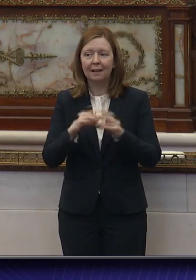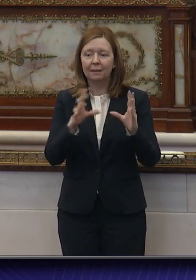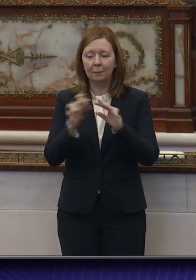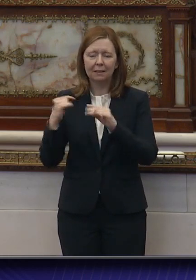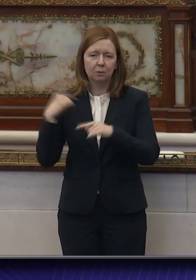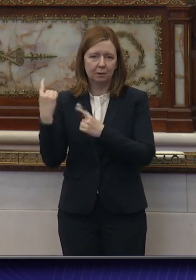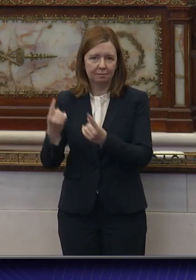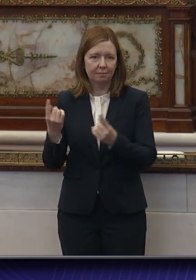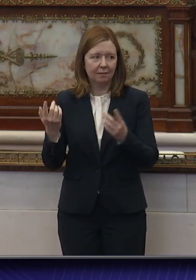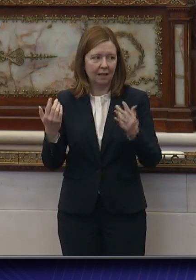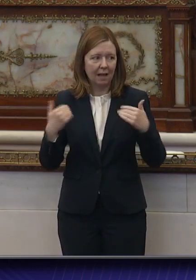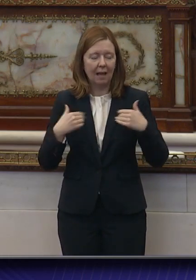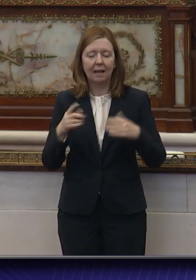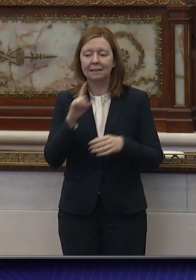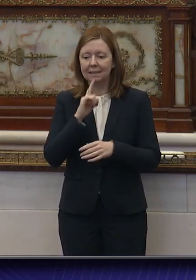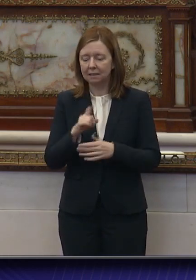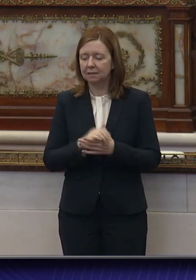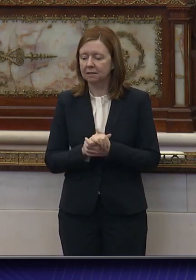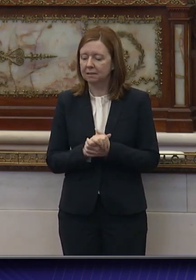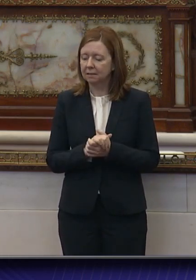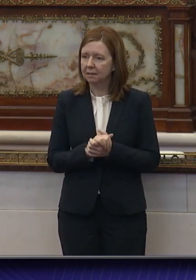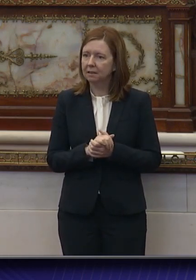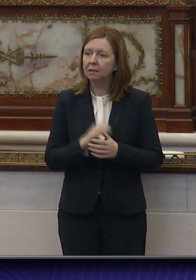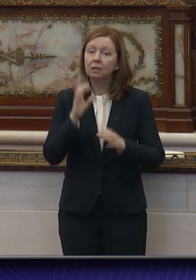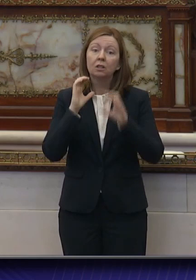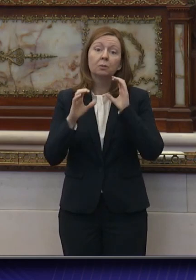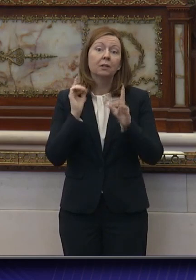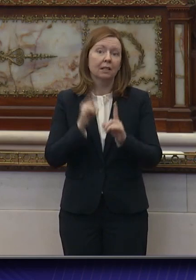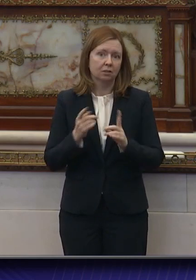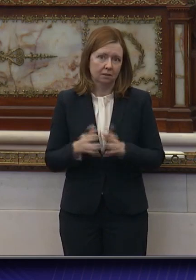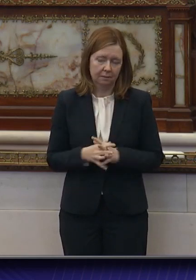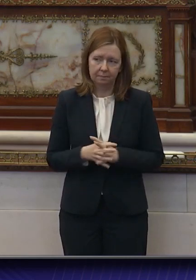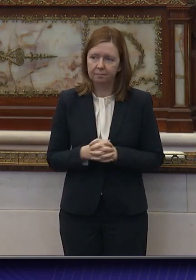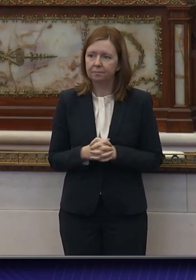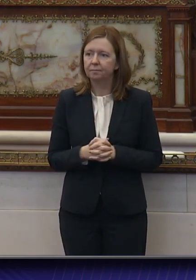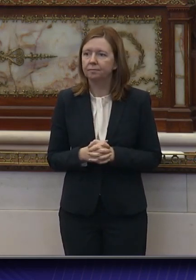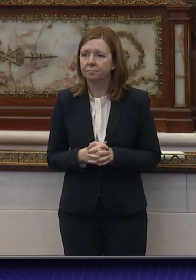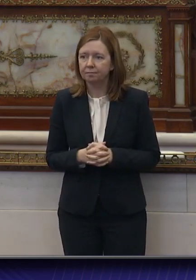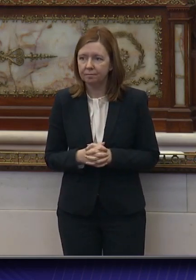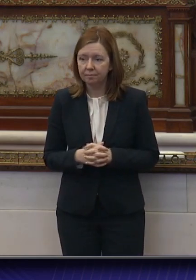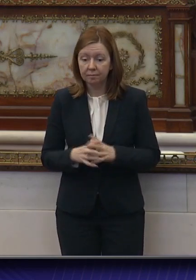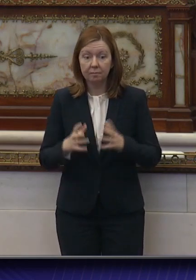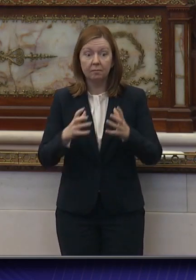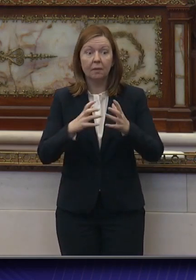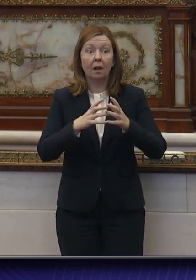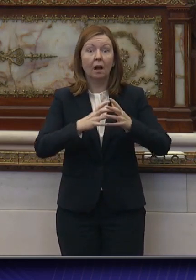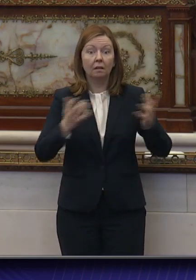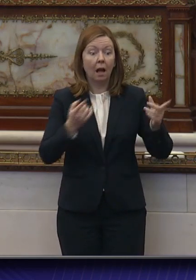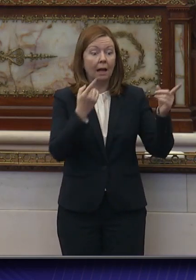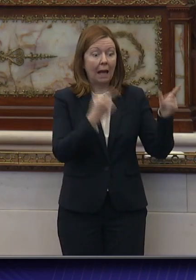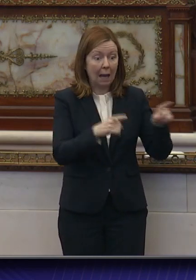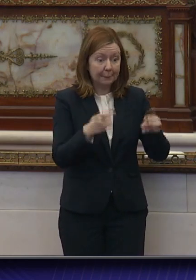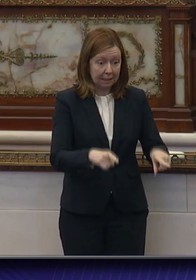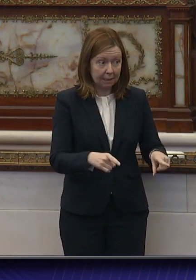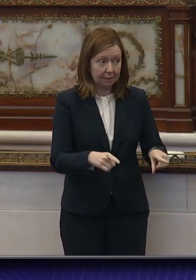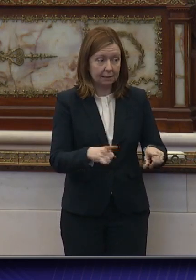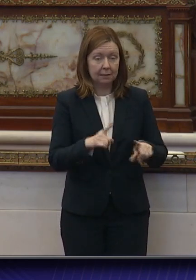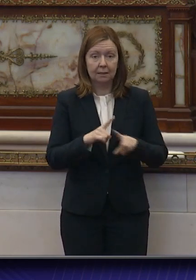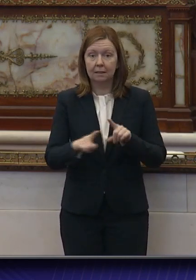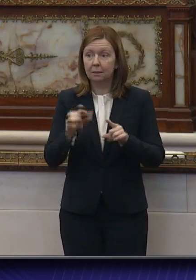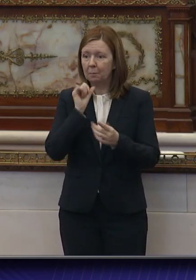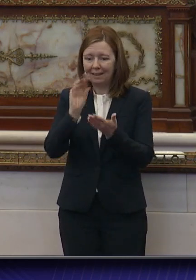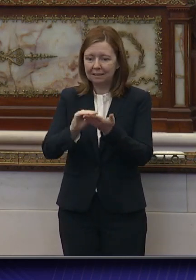we've had, is communications. There's a lot being done, but it's not being